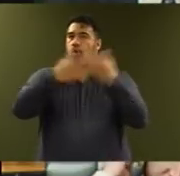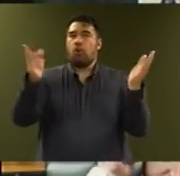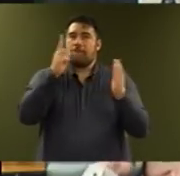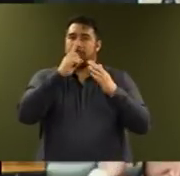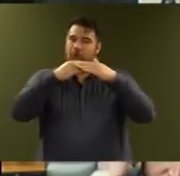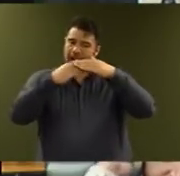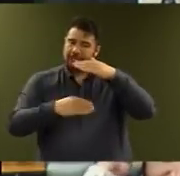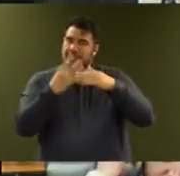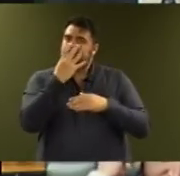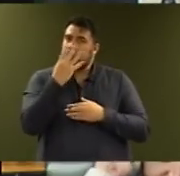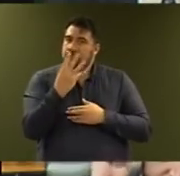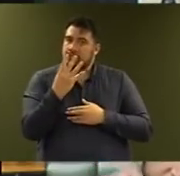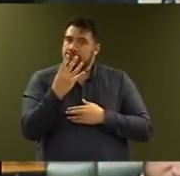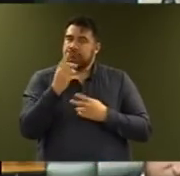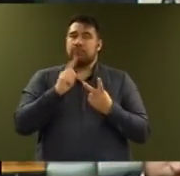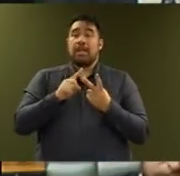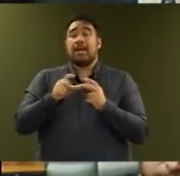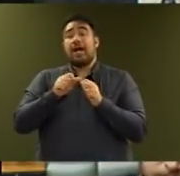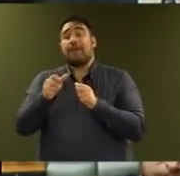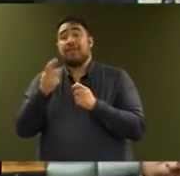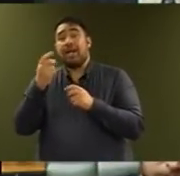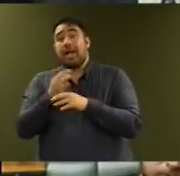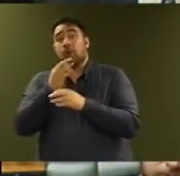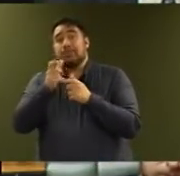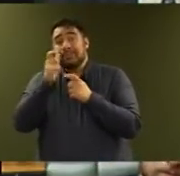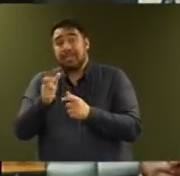their after-hours care and prescriptions will also be free.